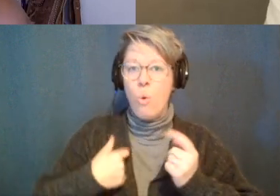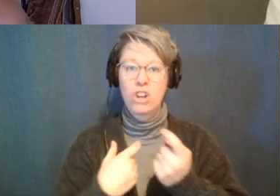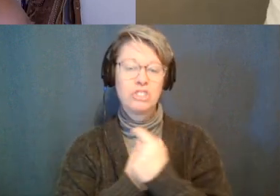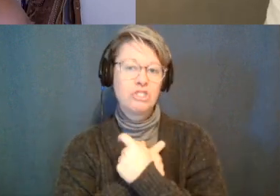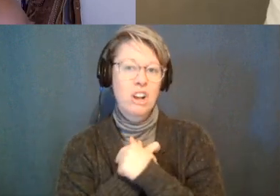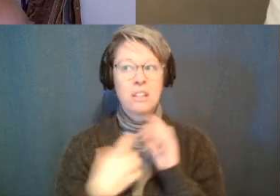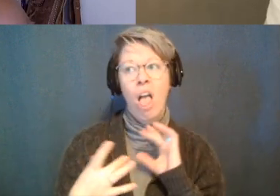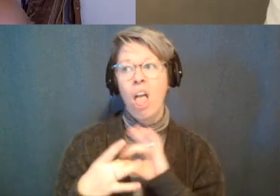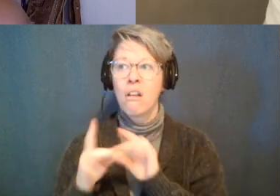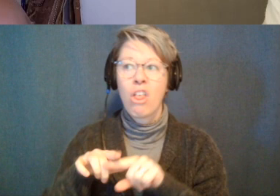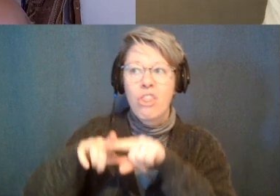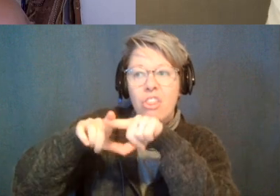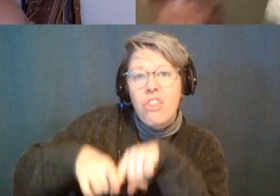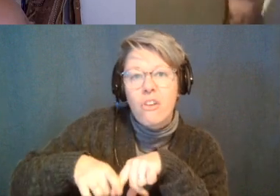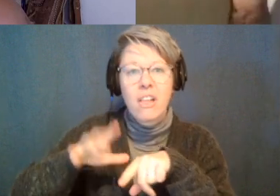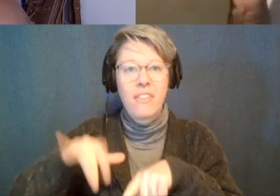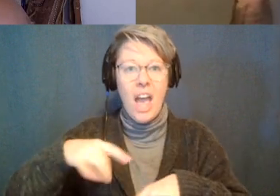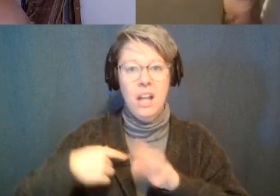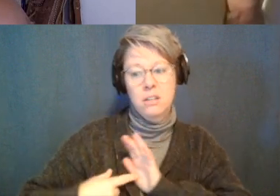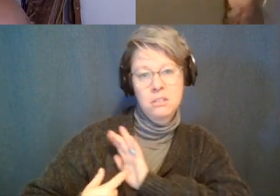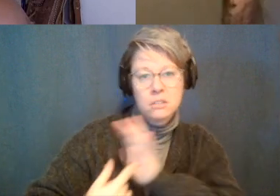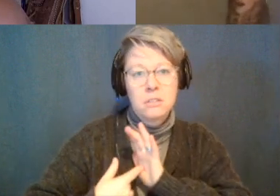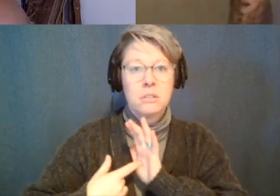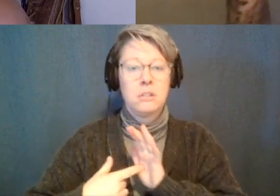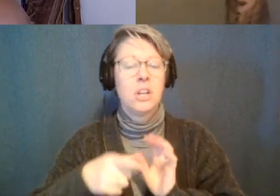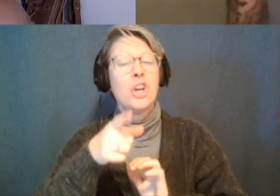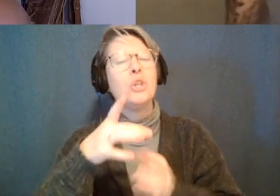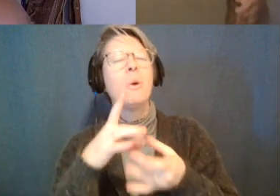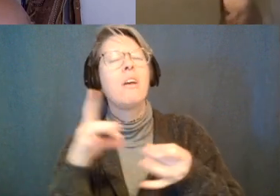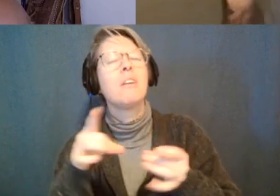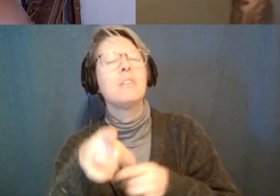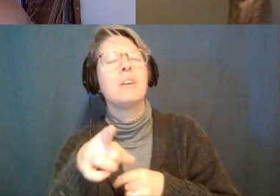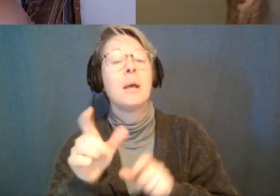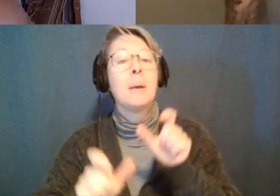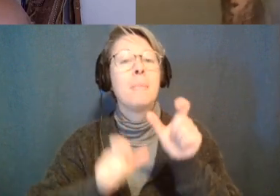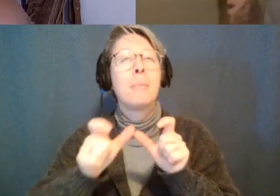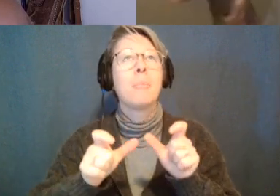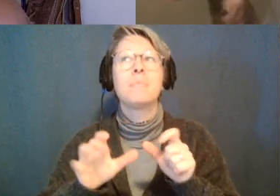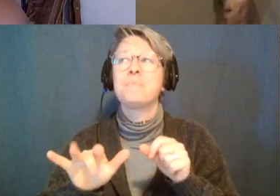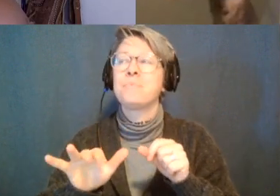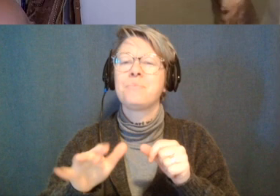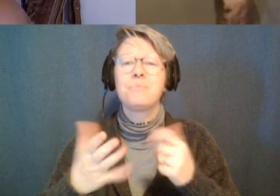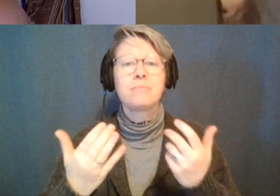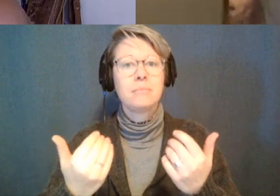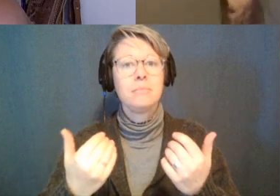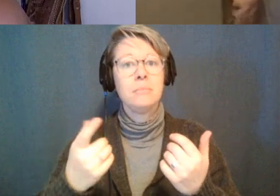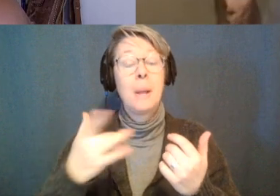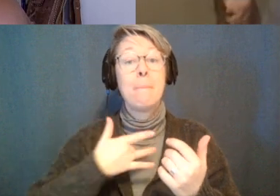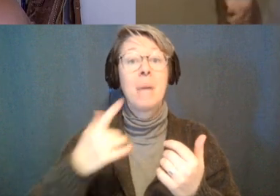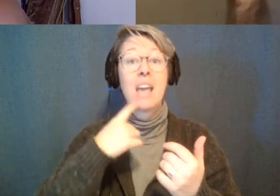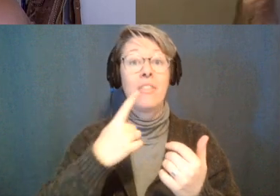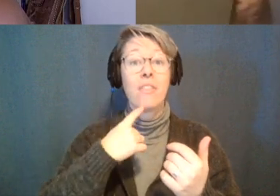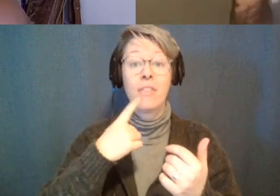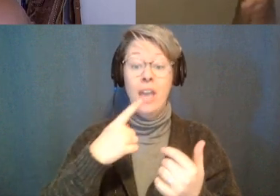styles that people carry you referenced people sort of creating like this image of us in their